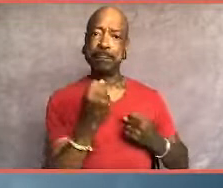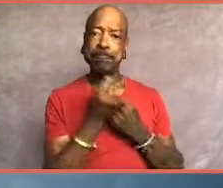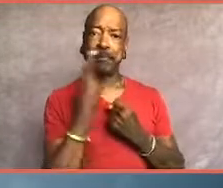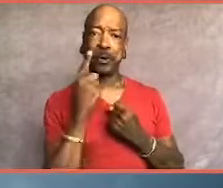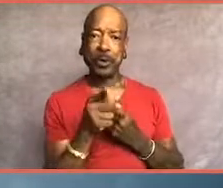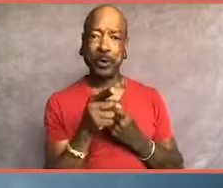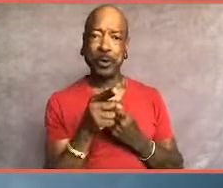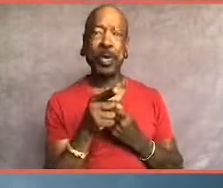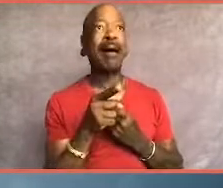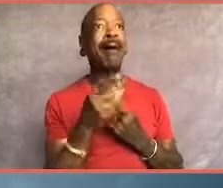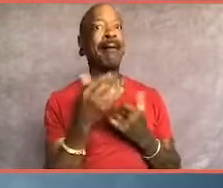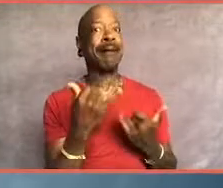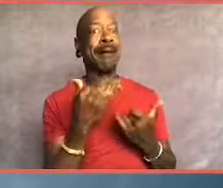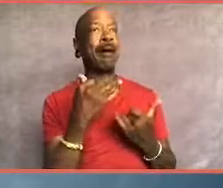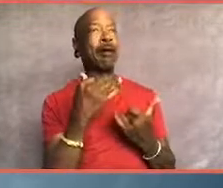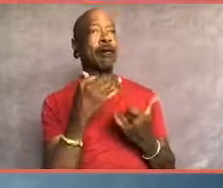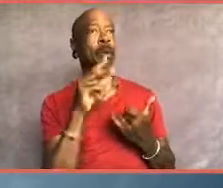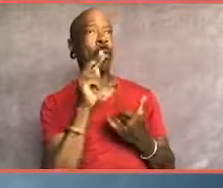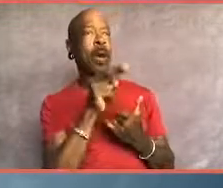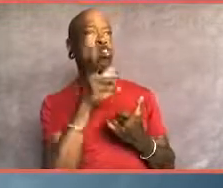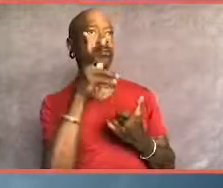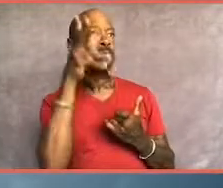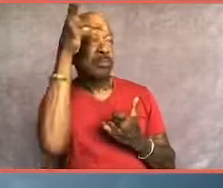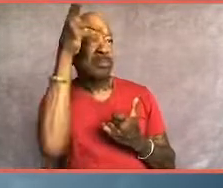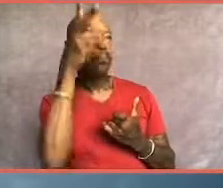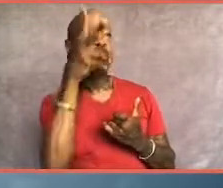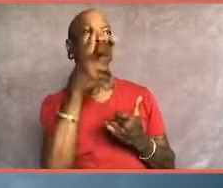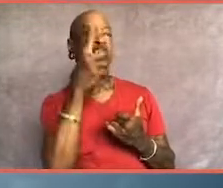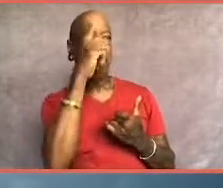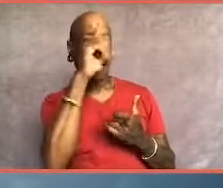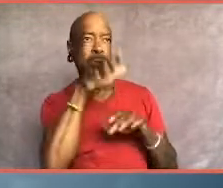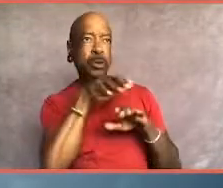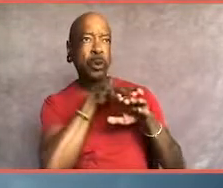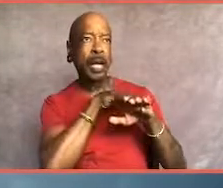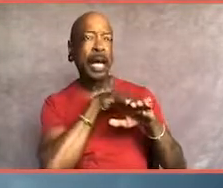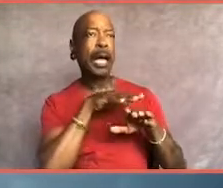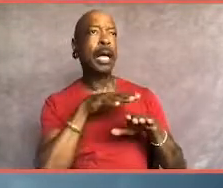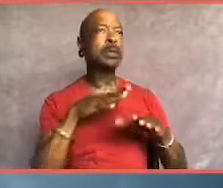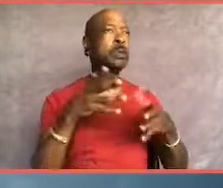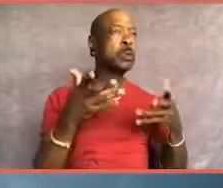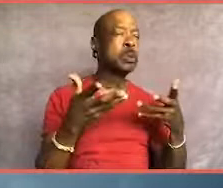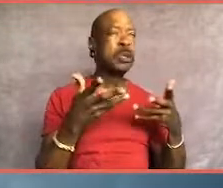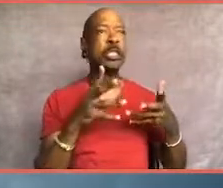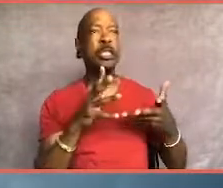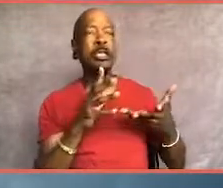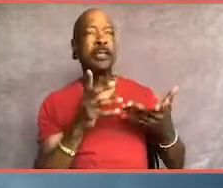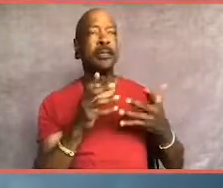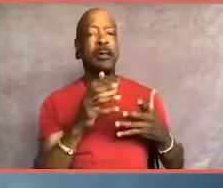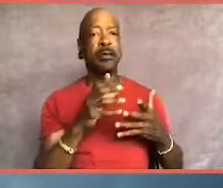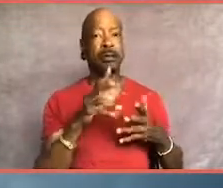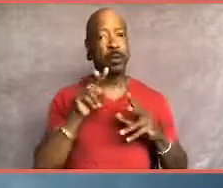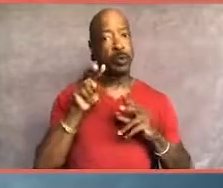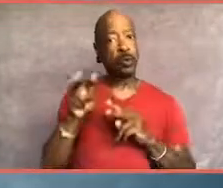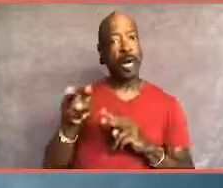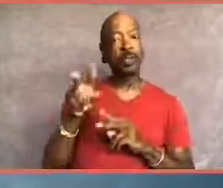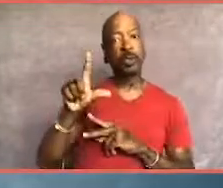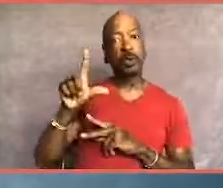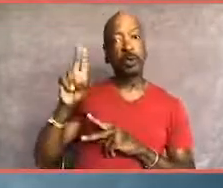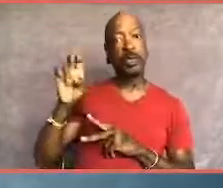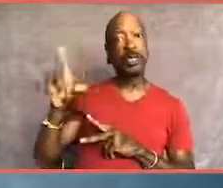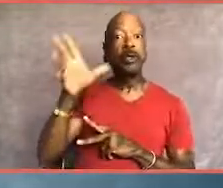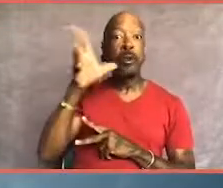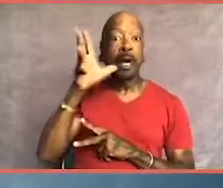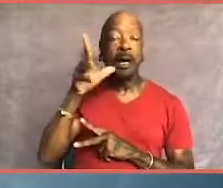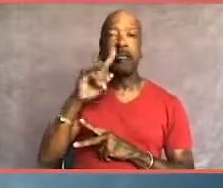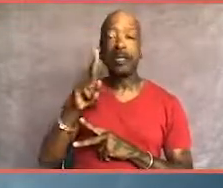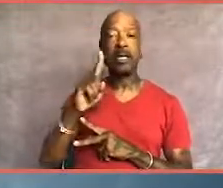us start to slow down. Or, you know, in the case of Lucille, confront some real challenges. How have you made